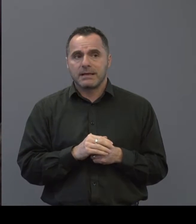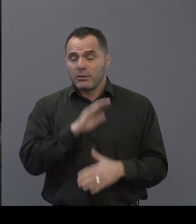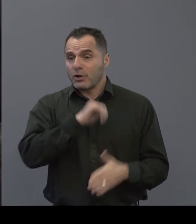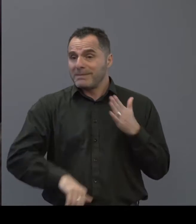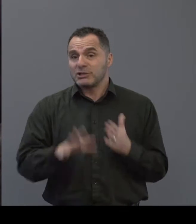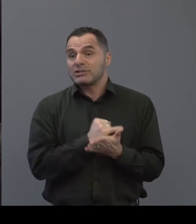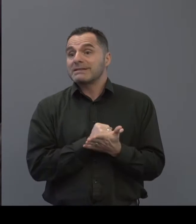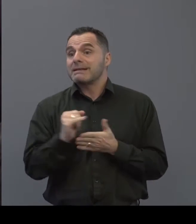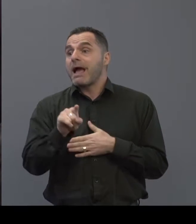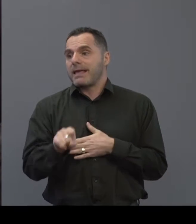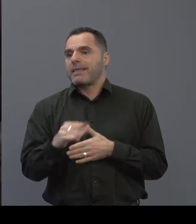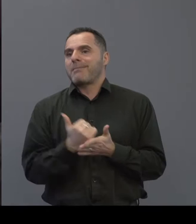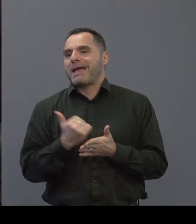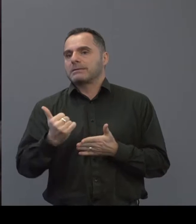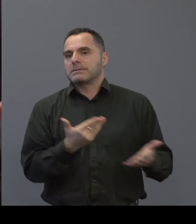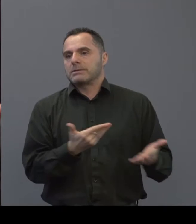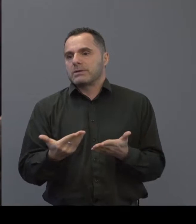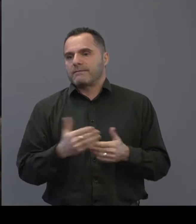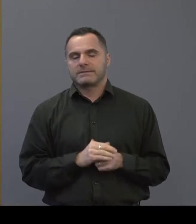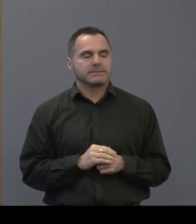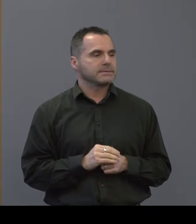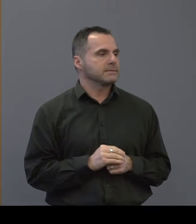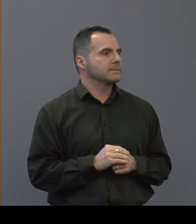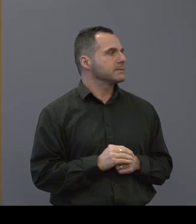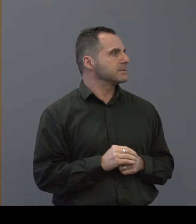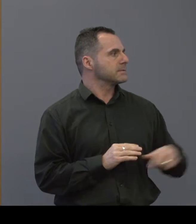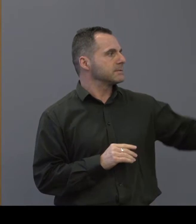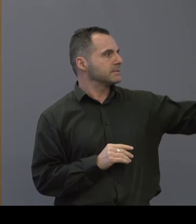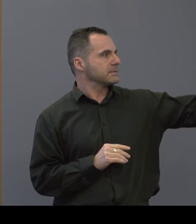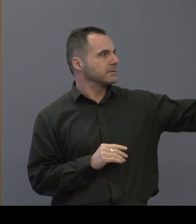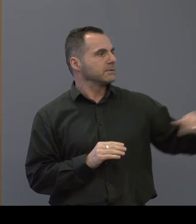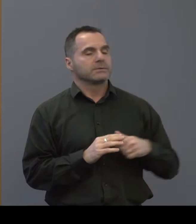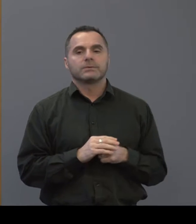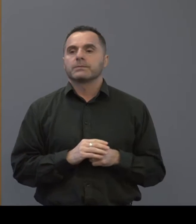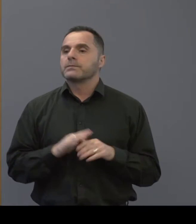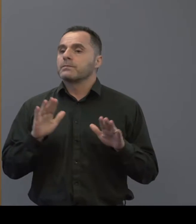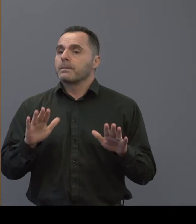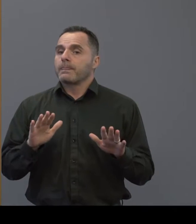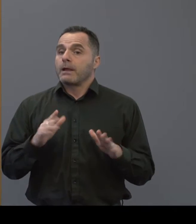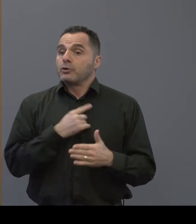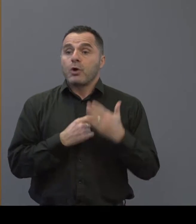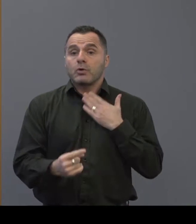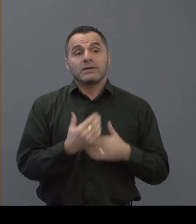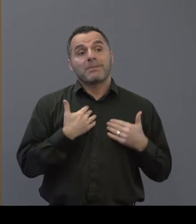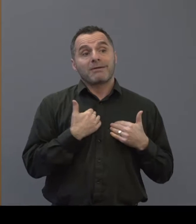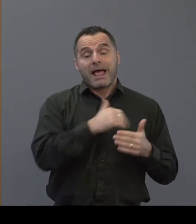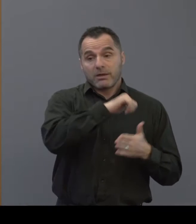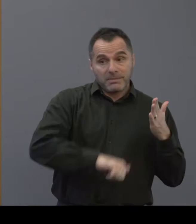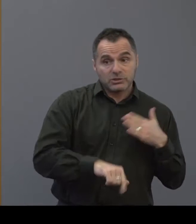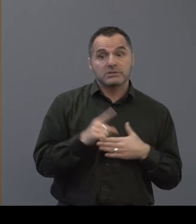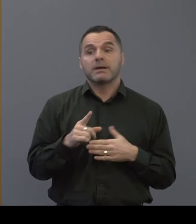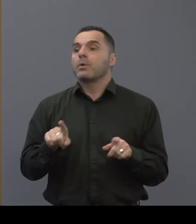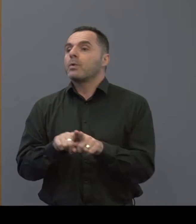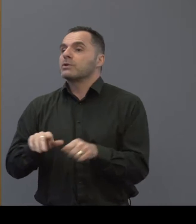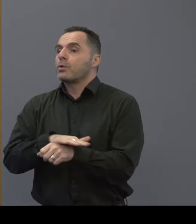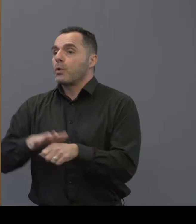an excellent service thank you so i think the point is well made that again this is not just about the health commissioners but it's also about local authorities and i know